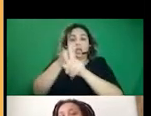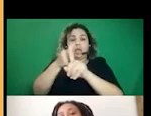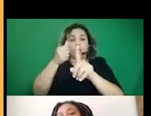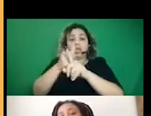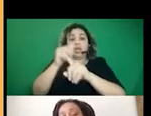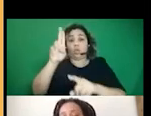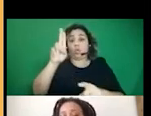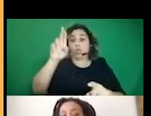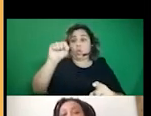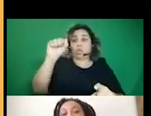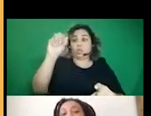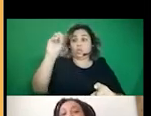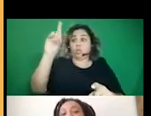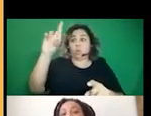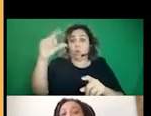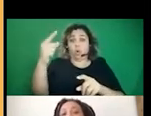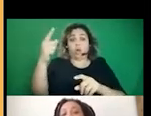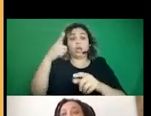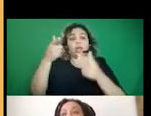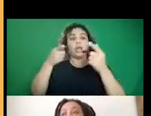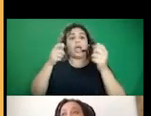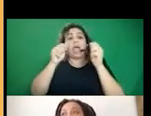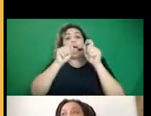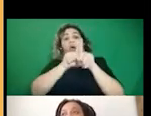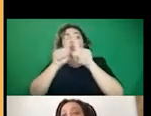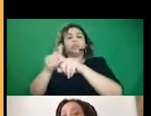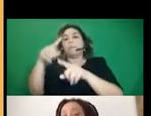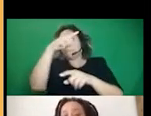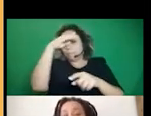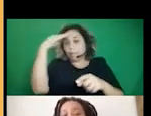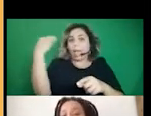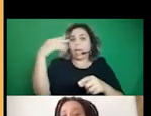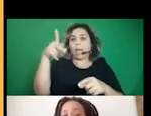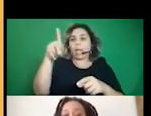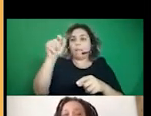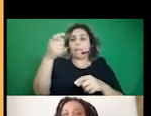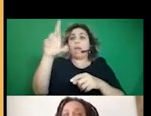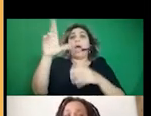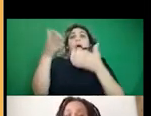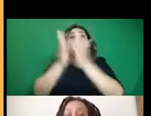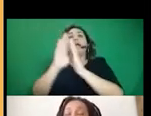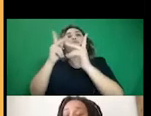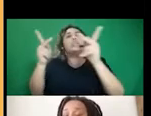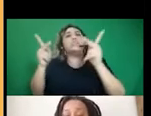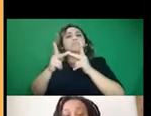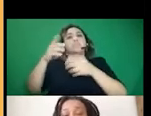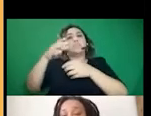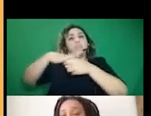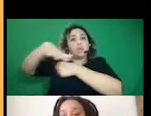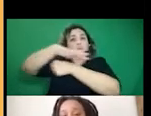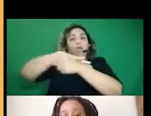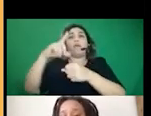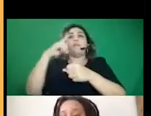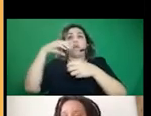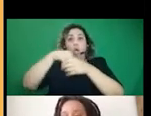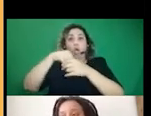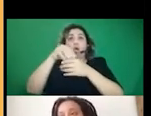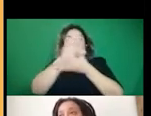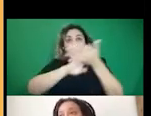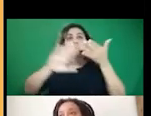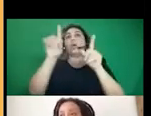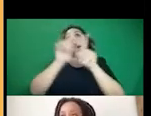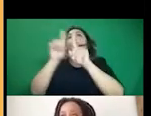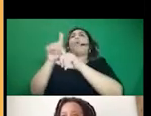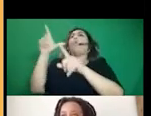sort of contending for, um, space on the campus. And they were also fighting over who was going to run the black studies